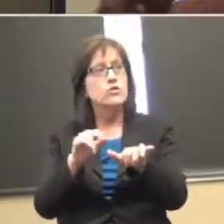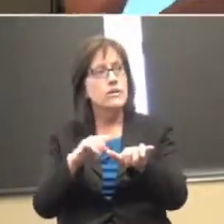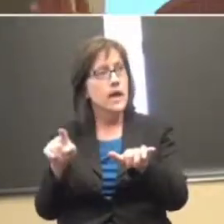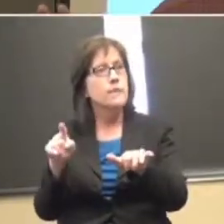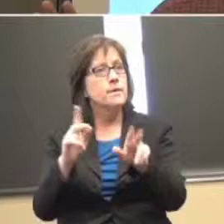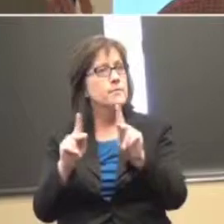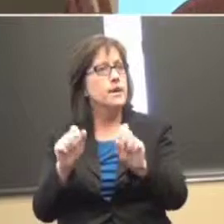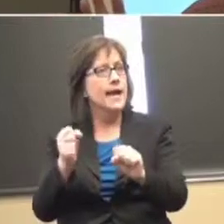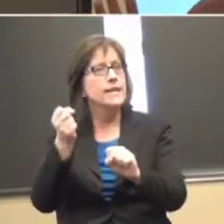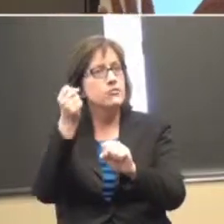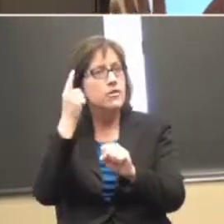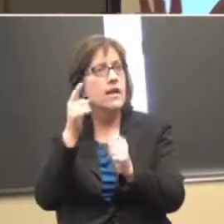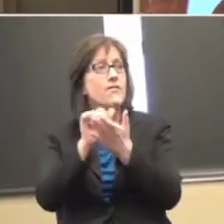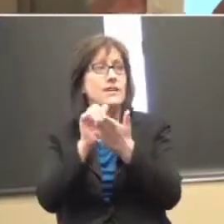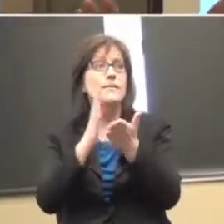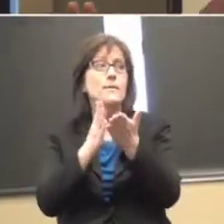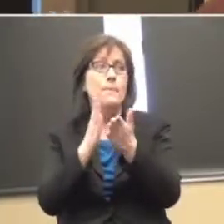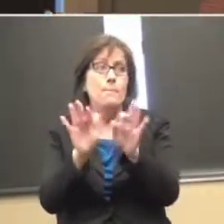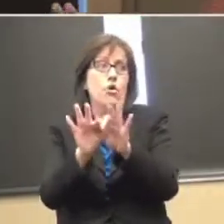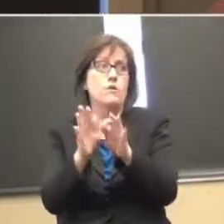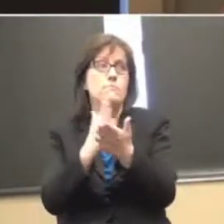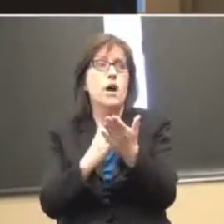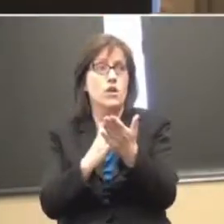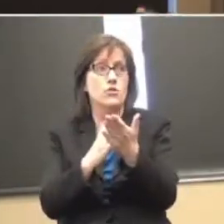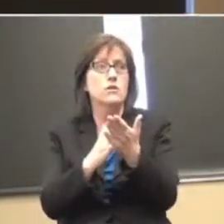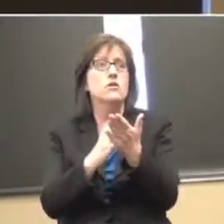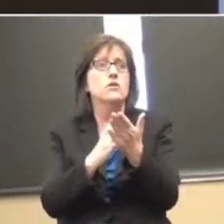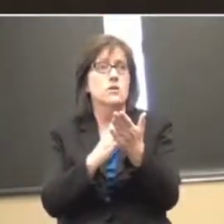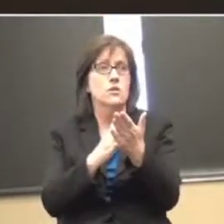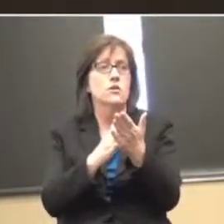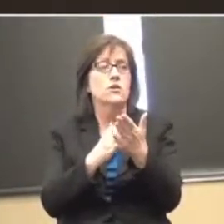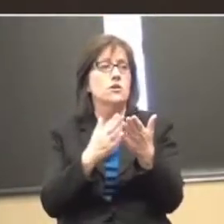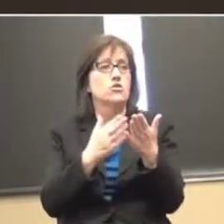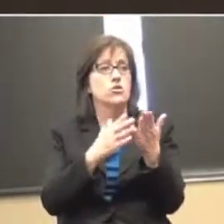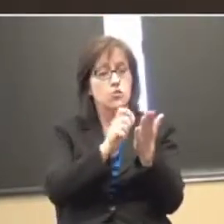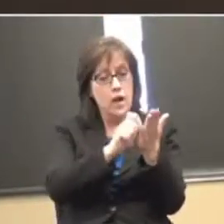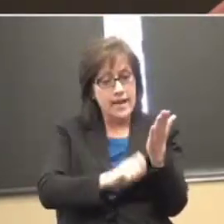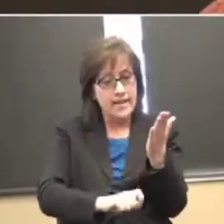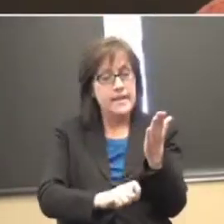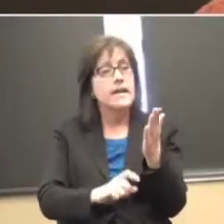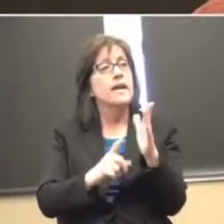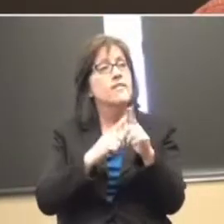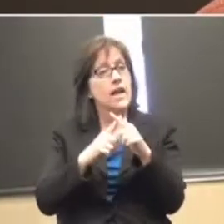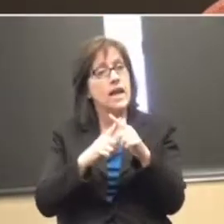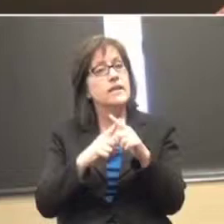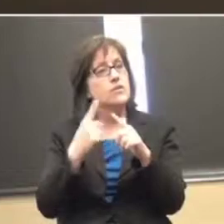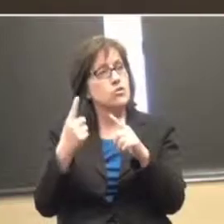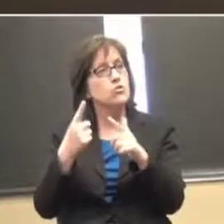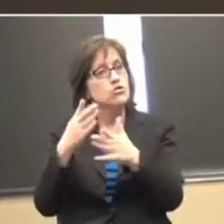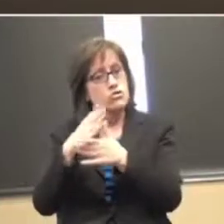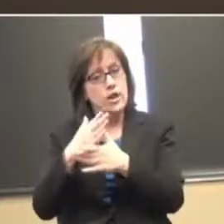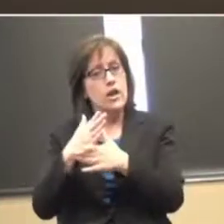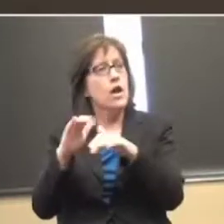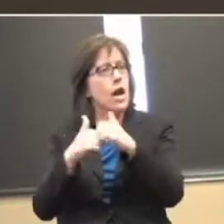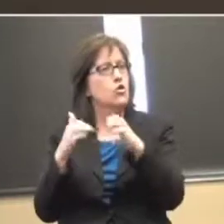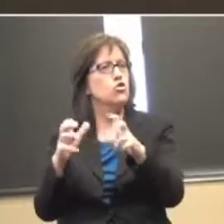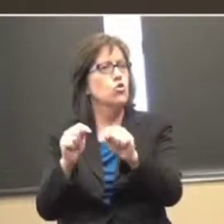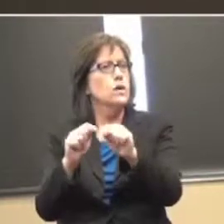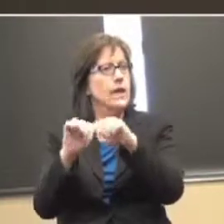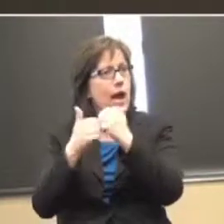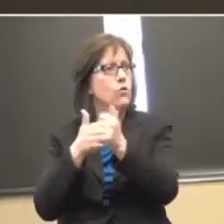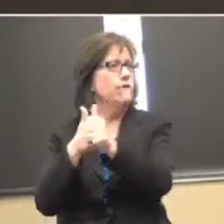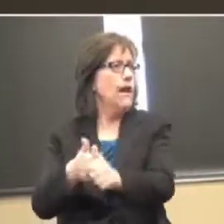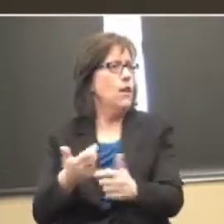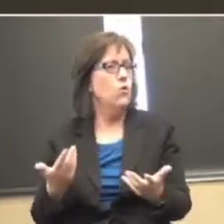right. So that's an important piece of this. Is it developed? Did somebody teach the students and the teachers how to work it? All right. What